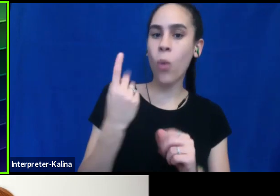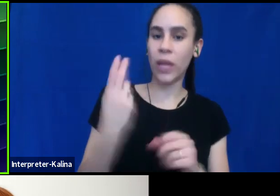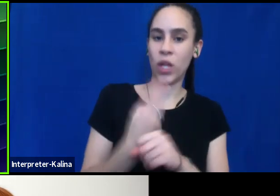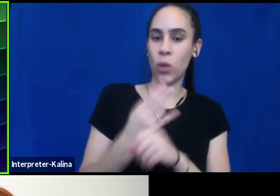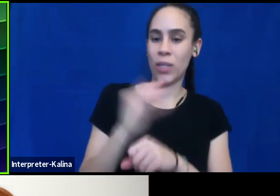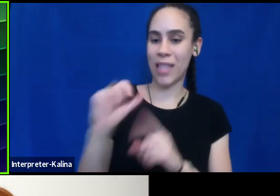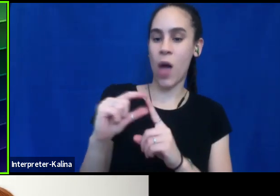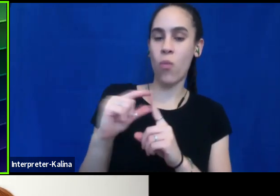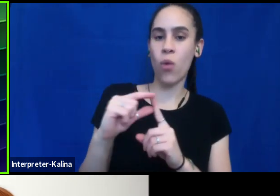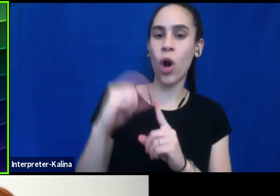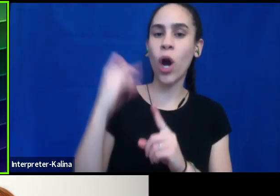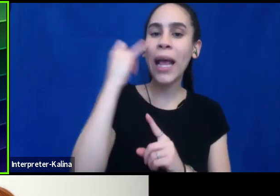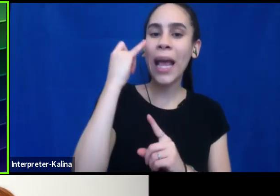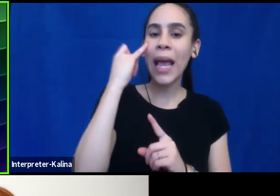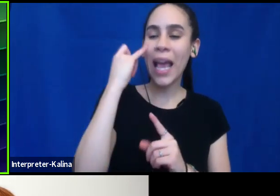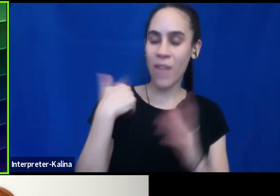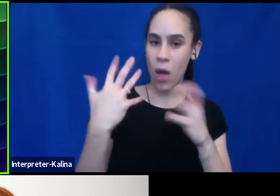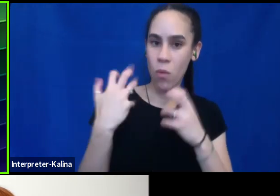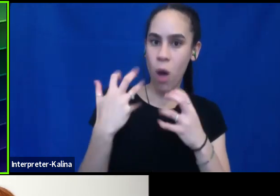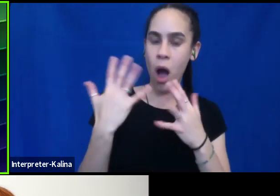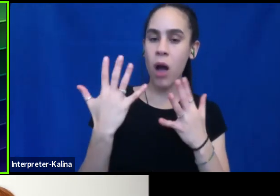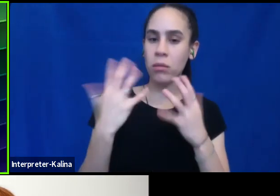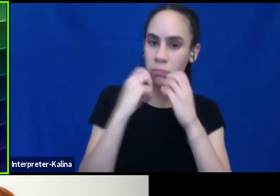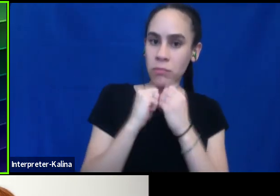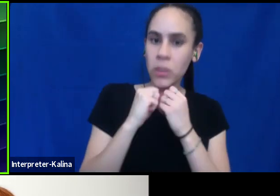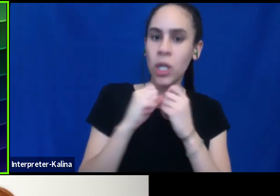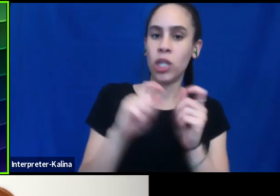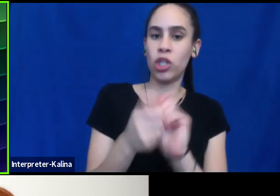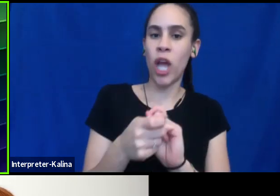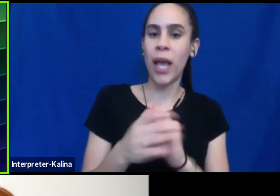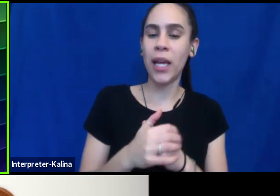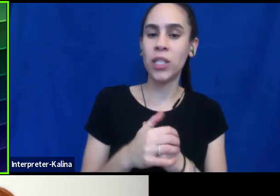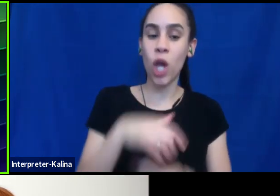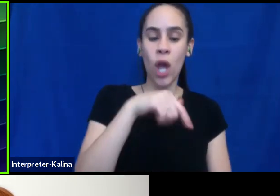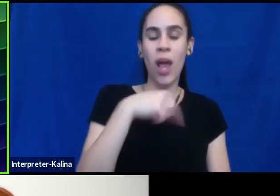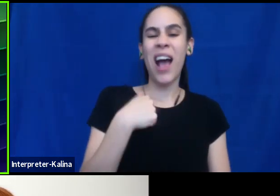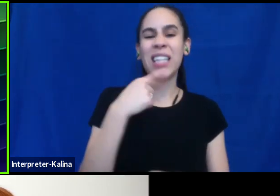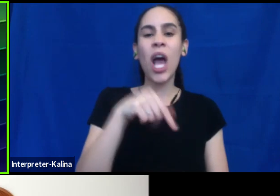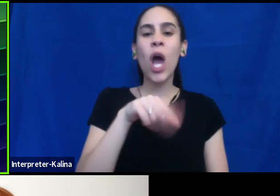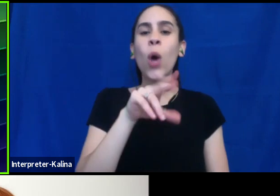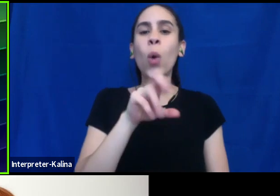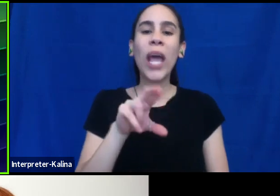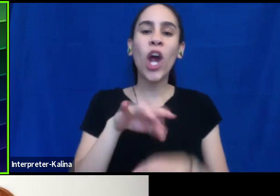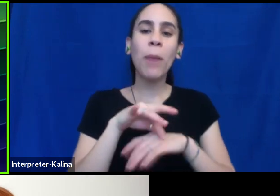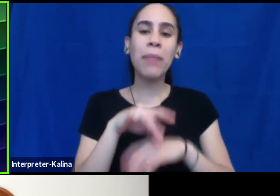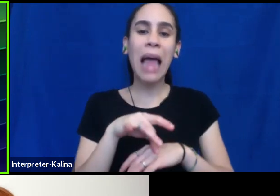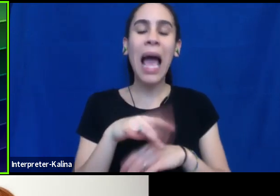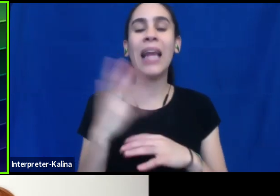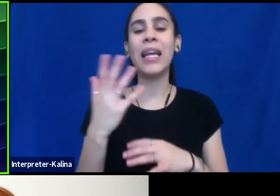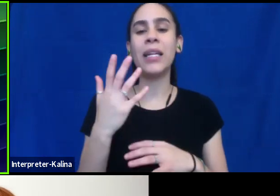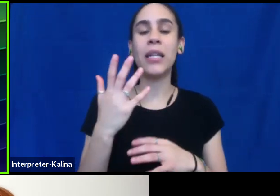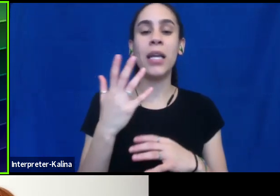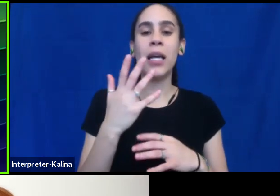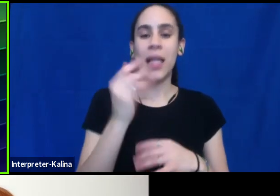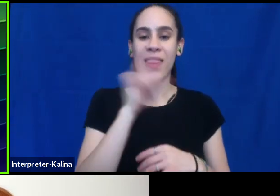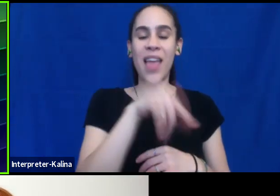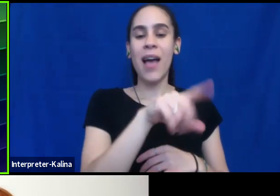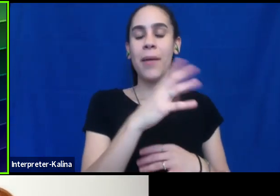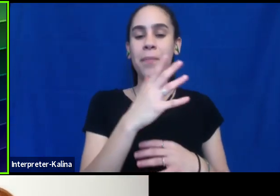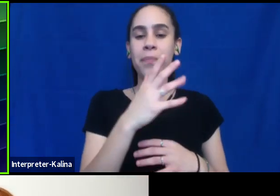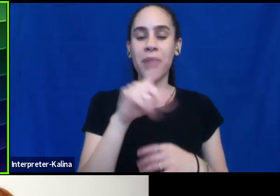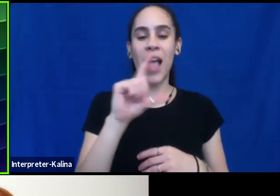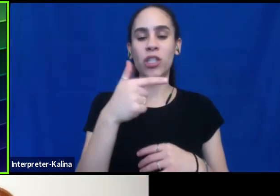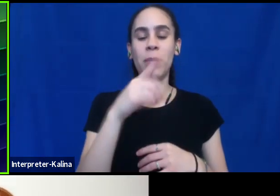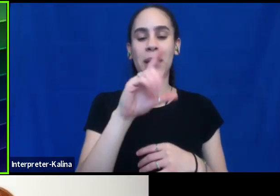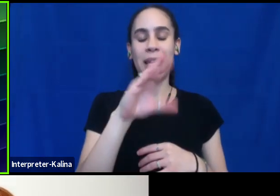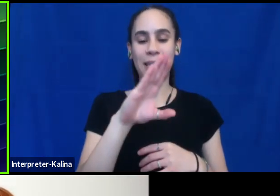planet. Um, it is, it is so embraced there as a word, um, create change is the big LGBTQ plus, um, national conference, but, um,